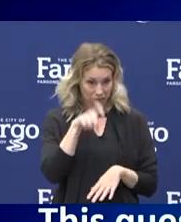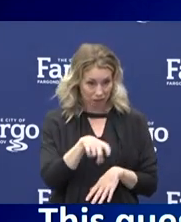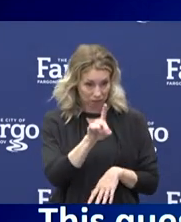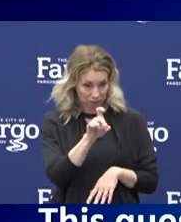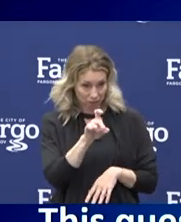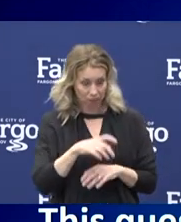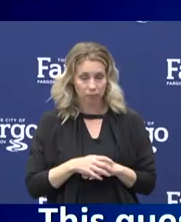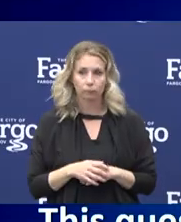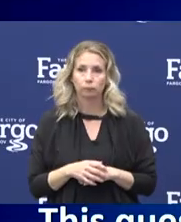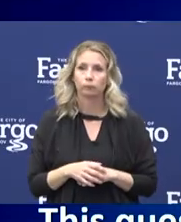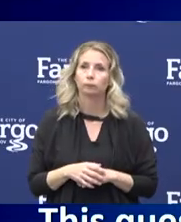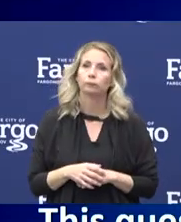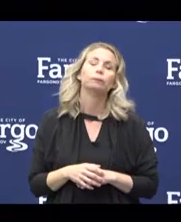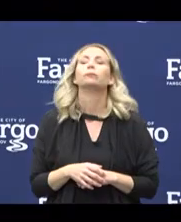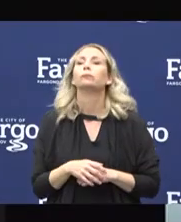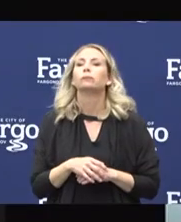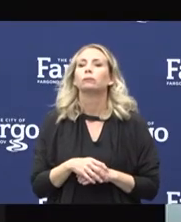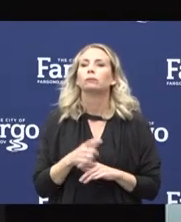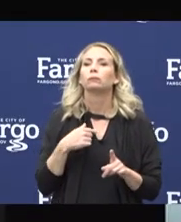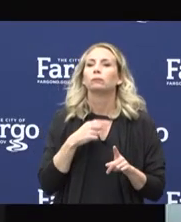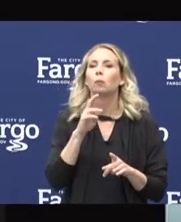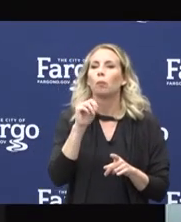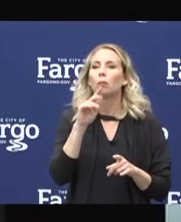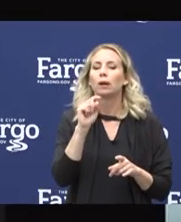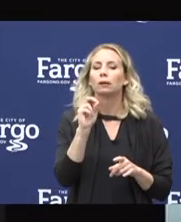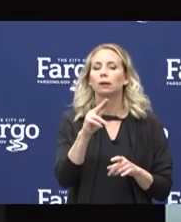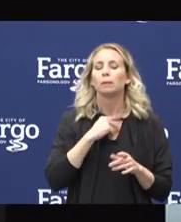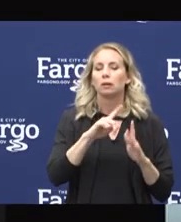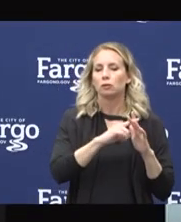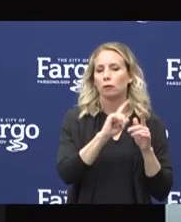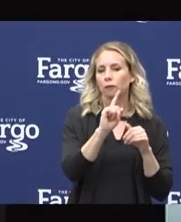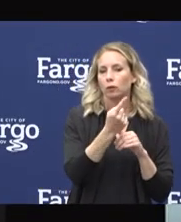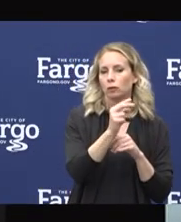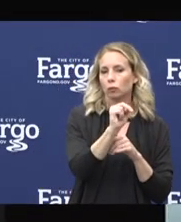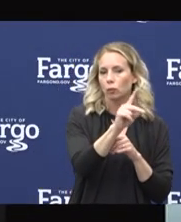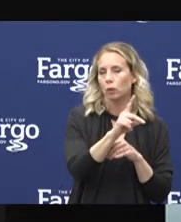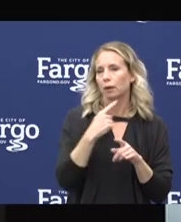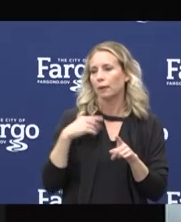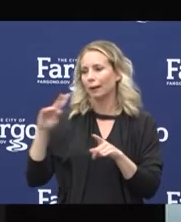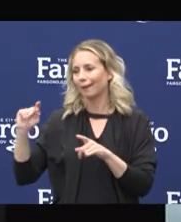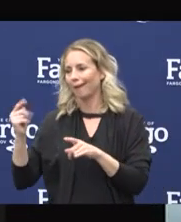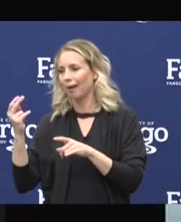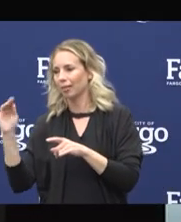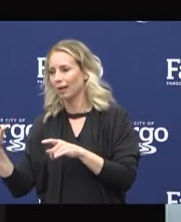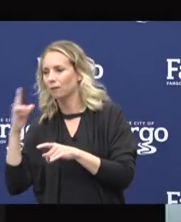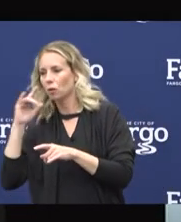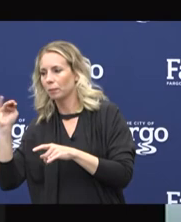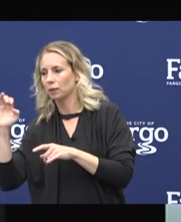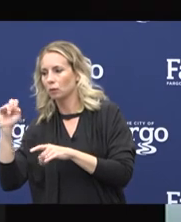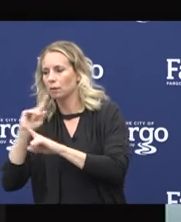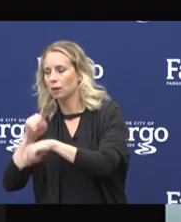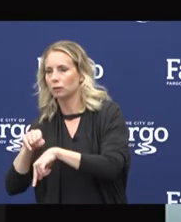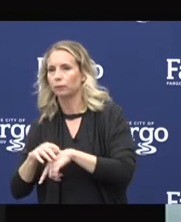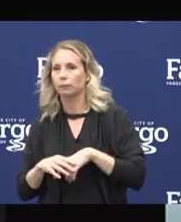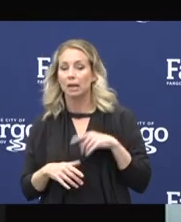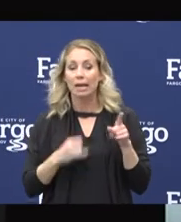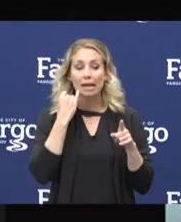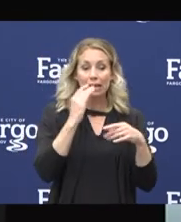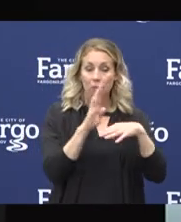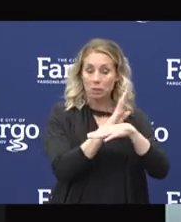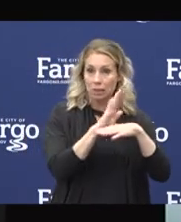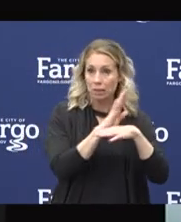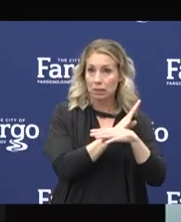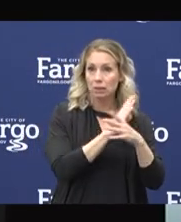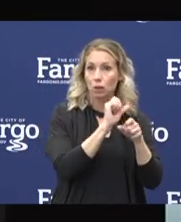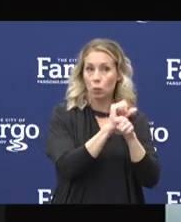So, I'll start first, Kathy, and then I'll let you answer for Minnesota. So, when someone tests positive in a business or workplace,